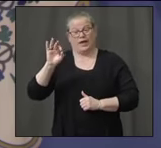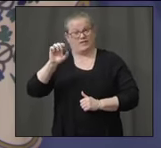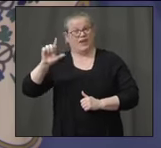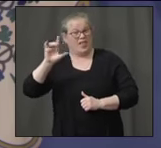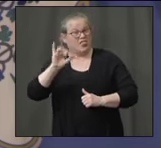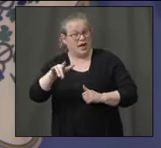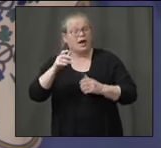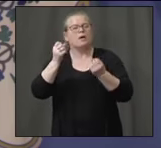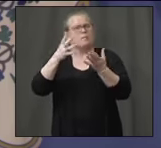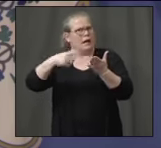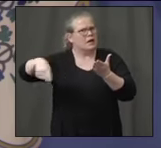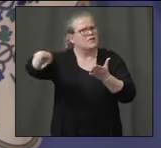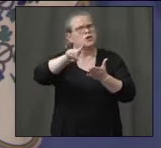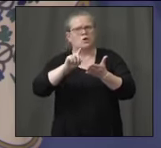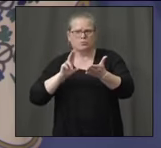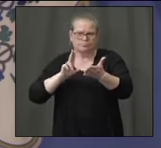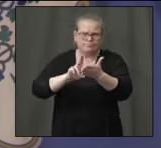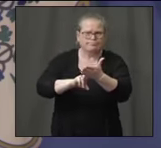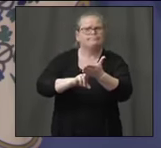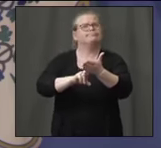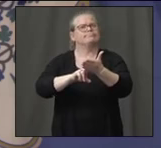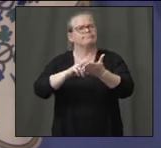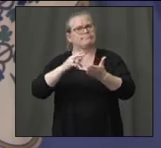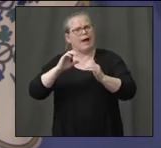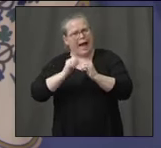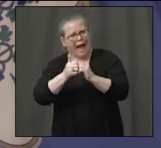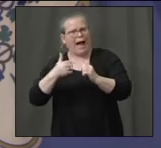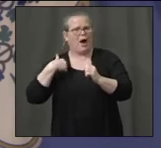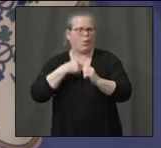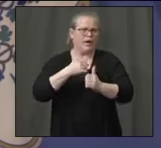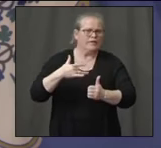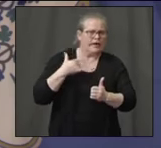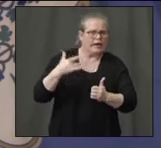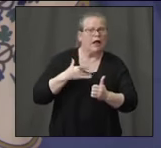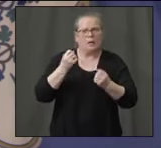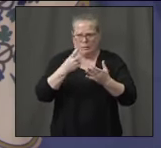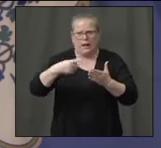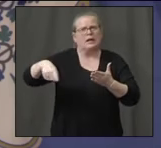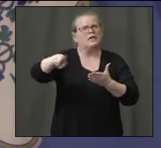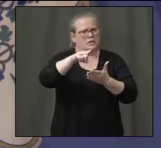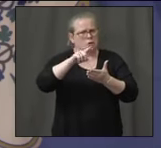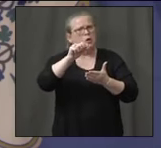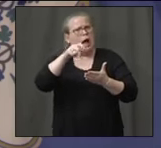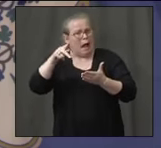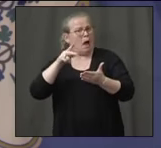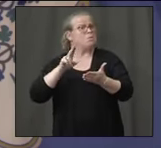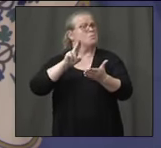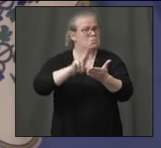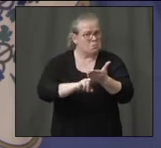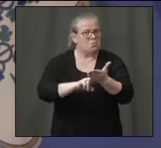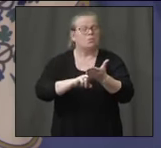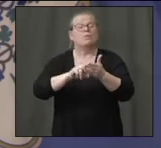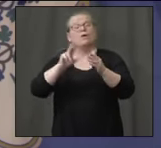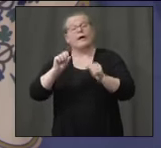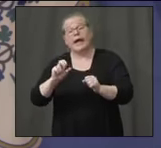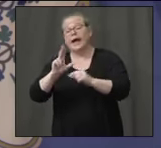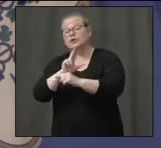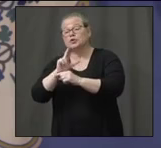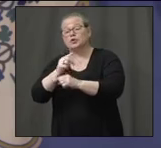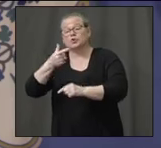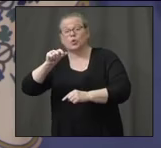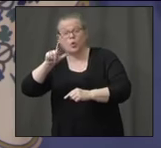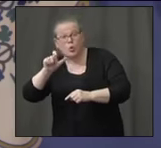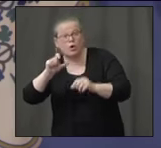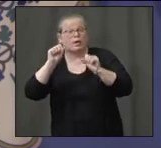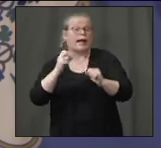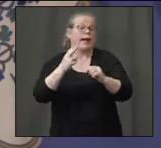signed on to How We Feel, that app, you can do it at Google, you can do it on your iPhone, is, went up five times.